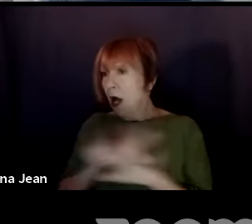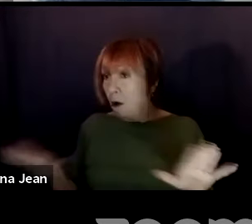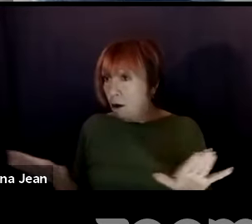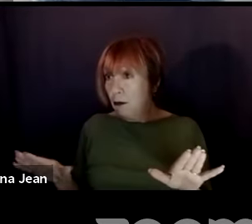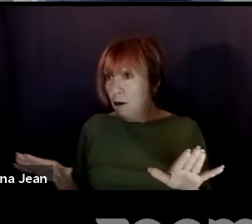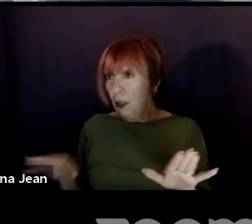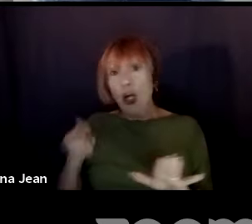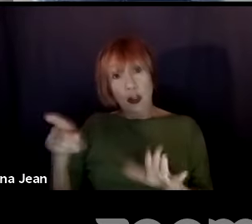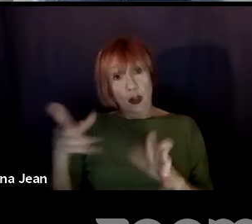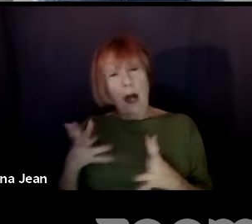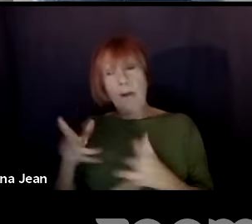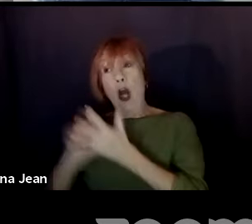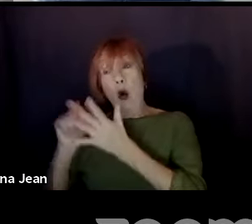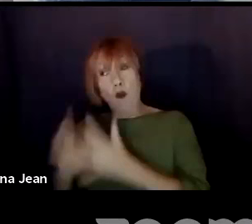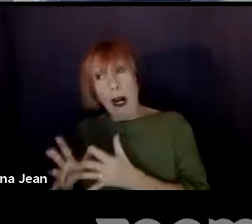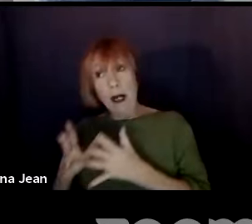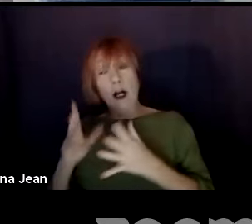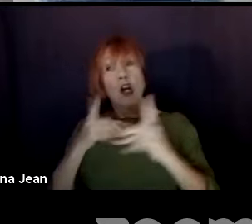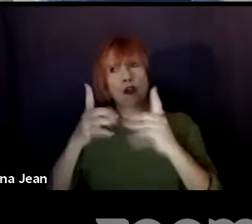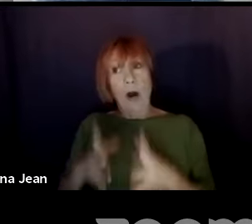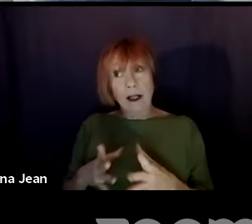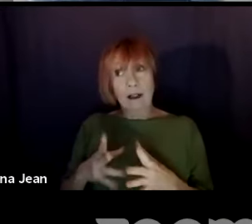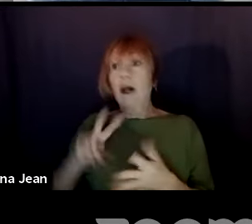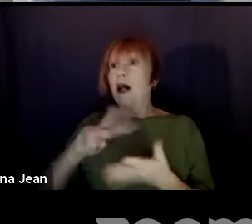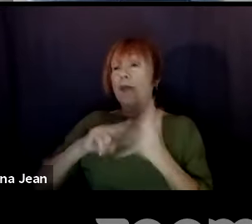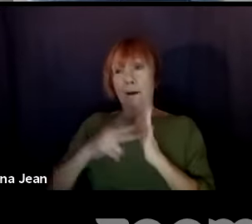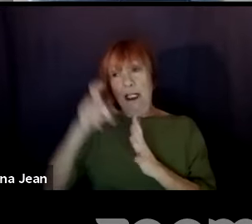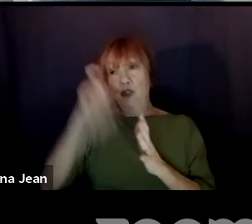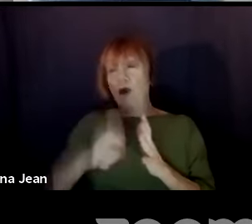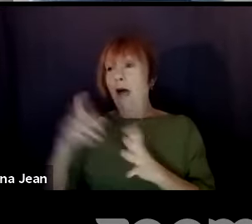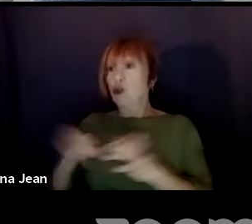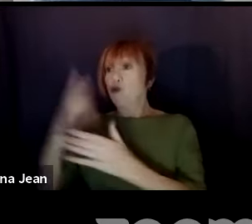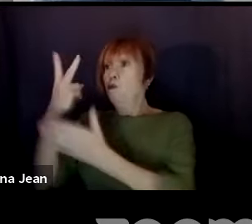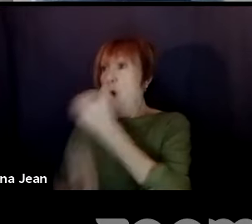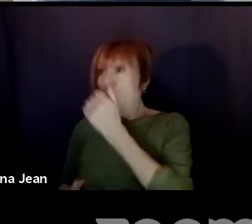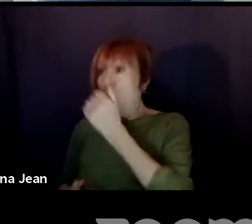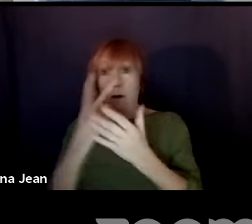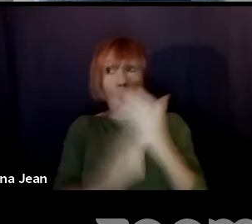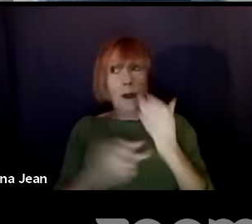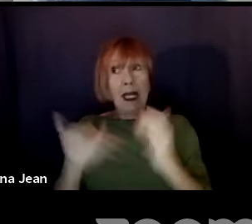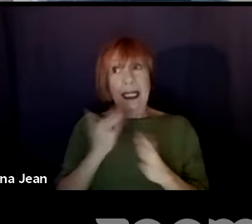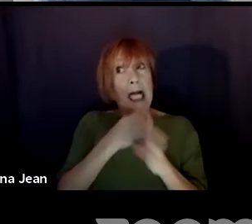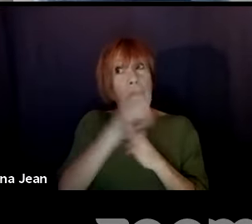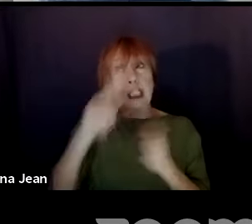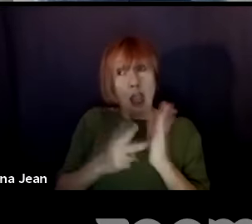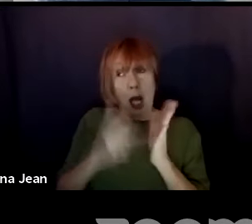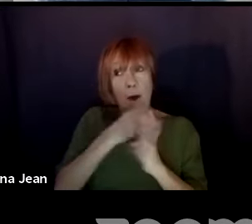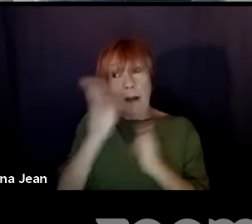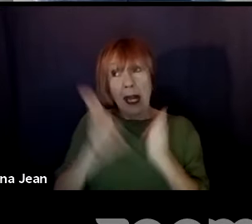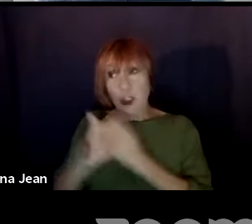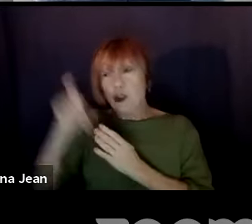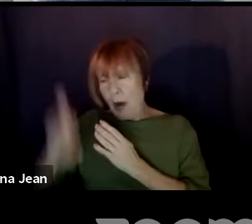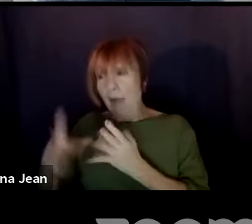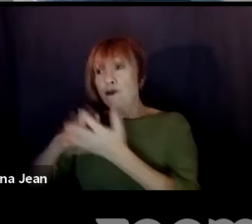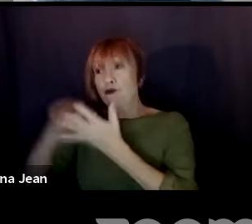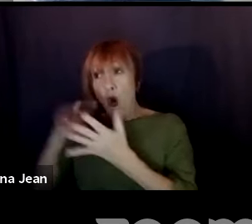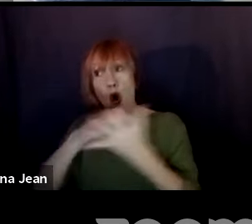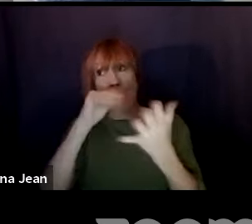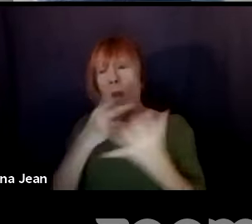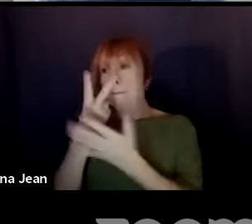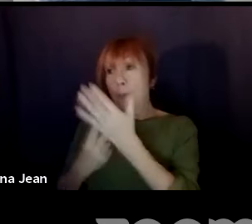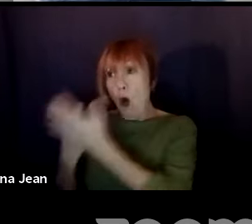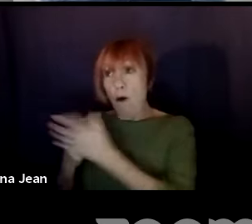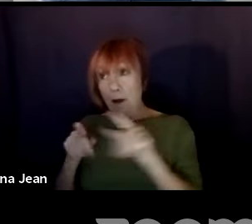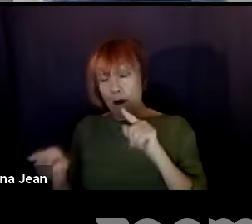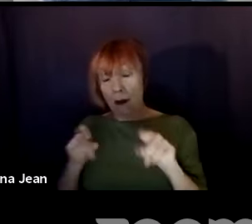tell me you're a writer-director, then that means you're going to do twice the work, right? You're going to give me both, so it's like double major, as far as I'm concerned. Yeah, okay,